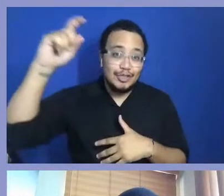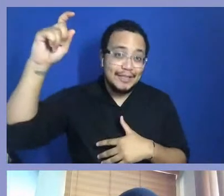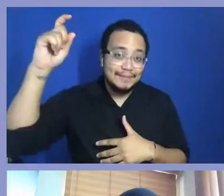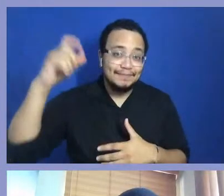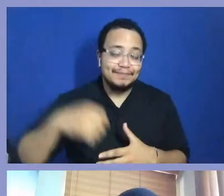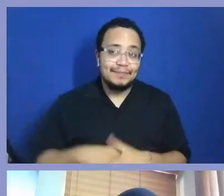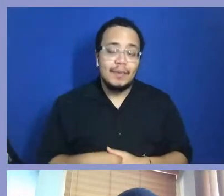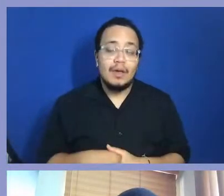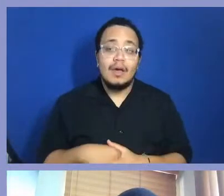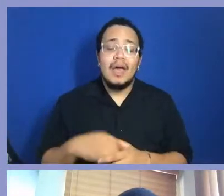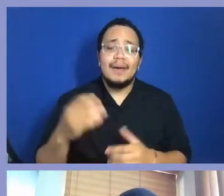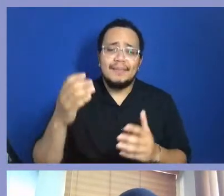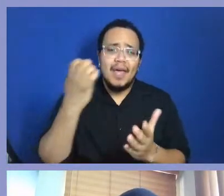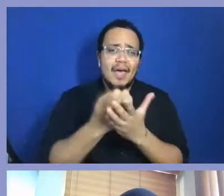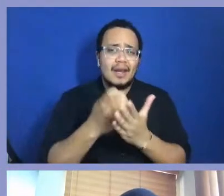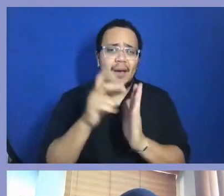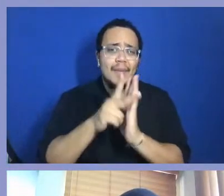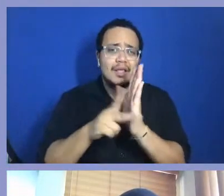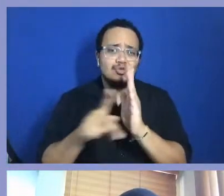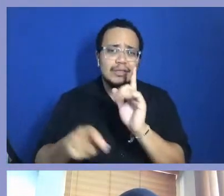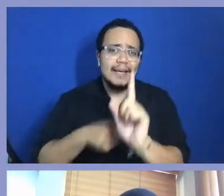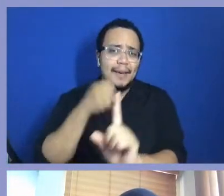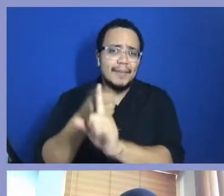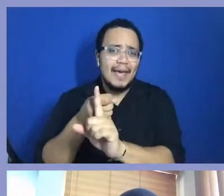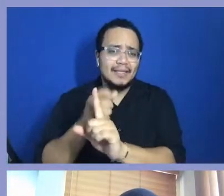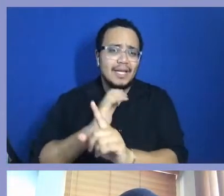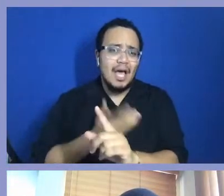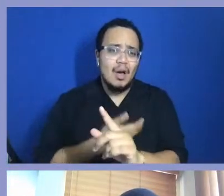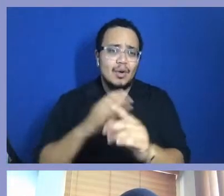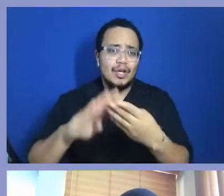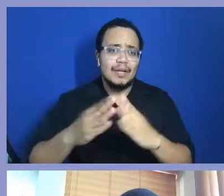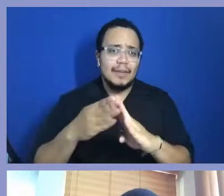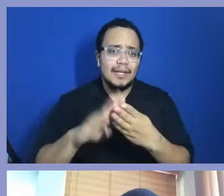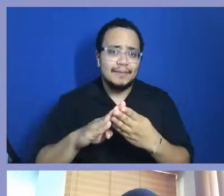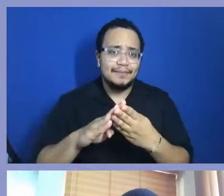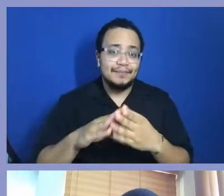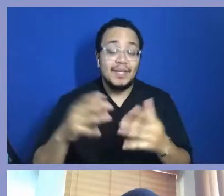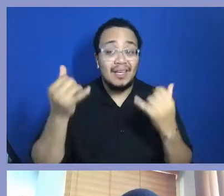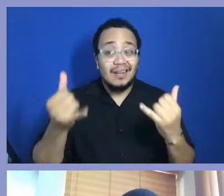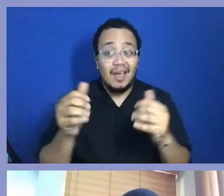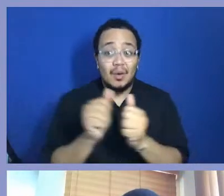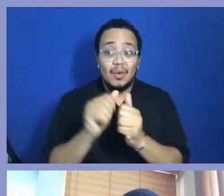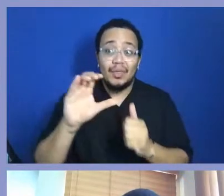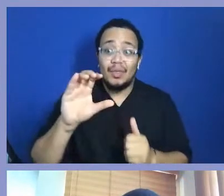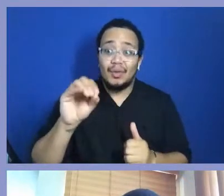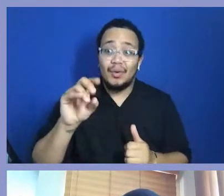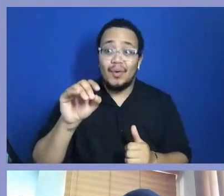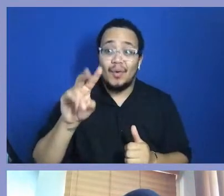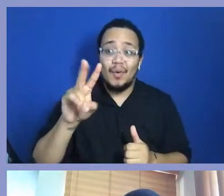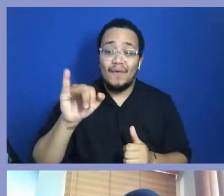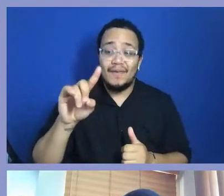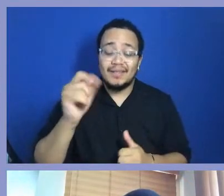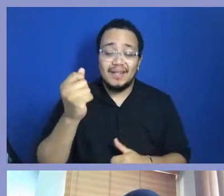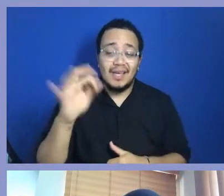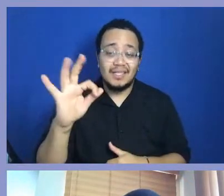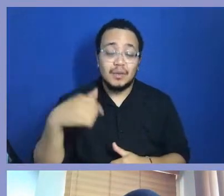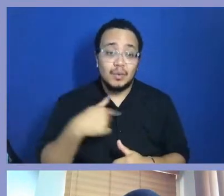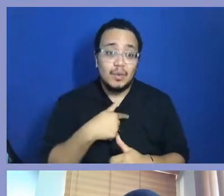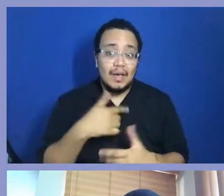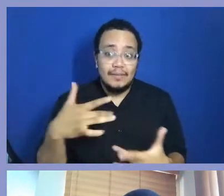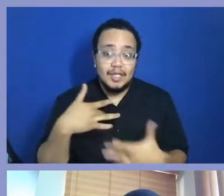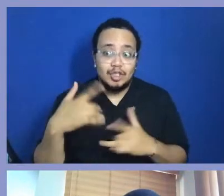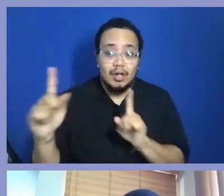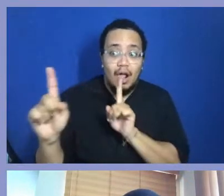communities as people have to now worry about breathing around somebody who would have a thought. So this is